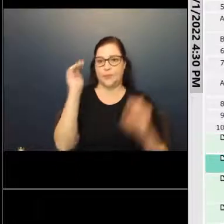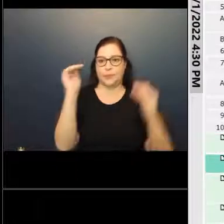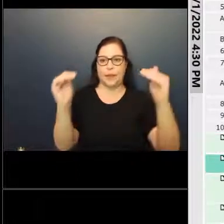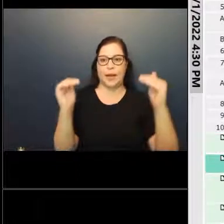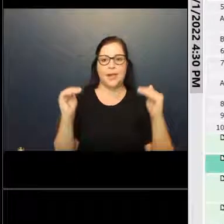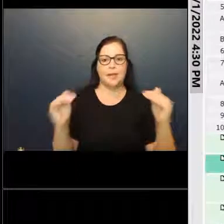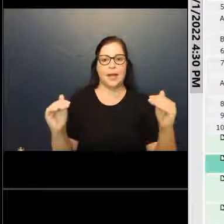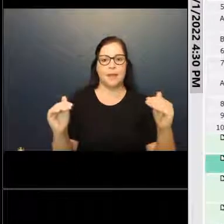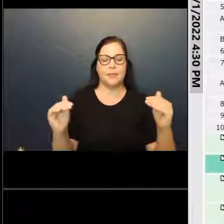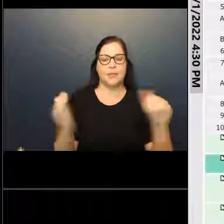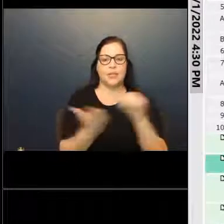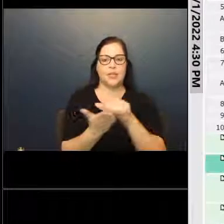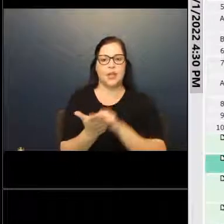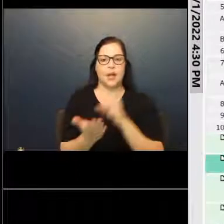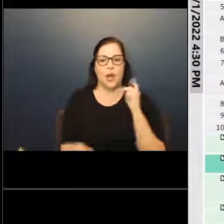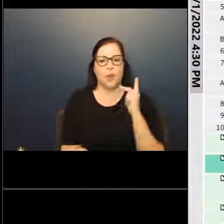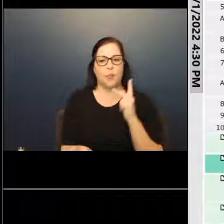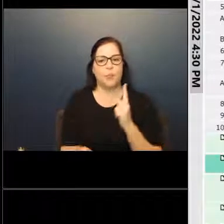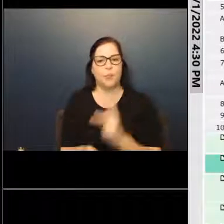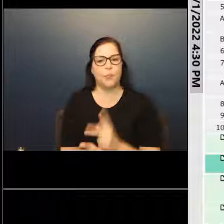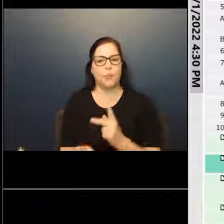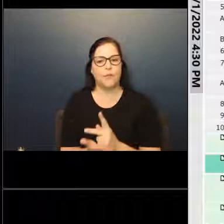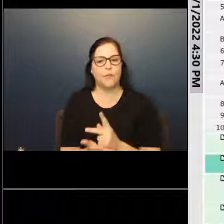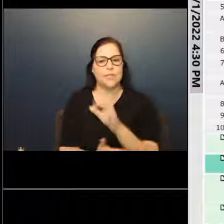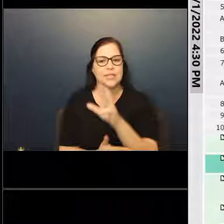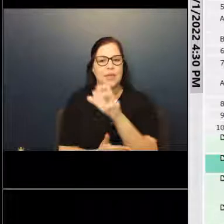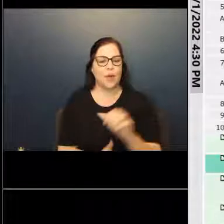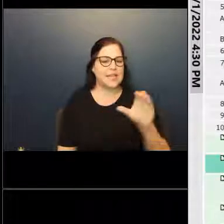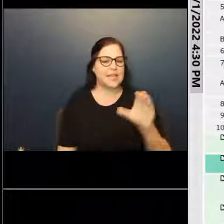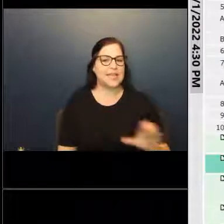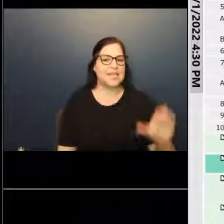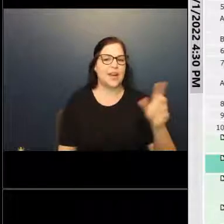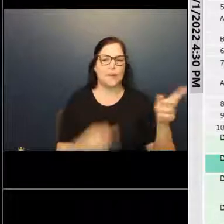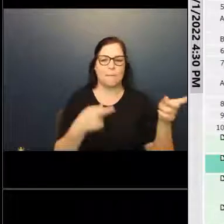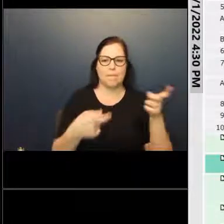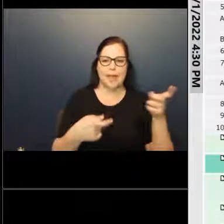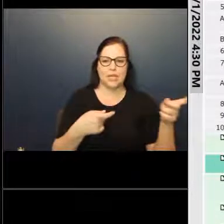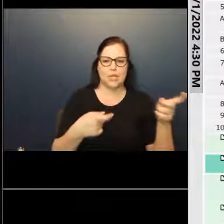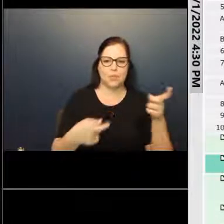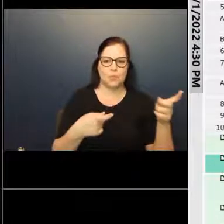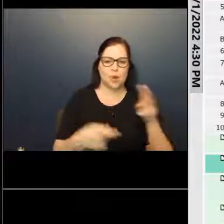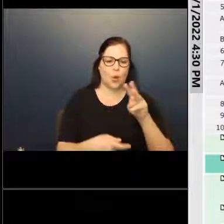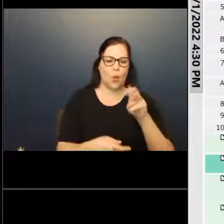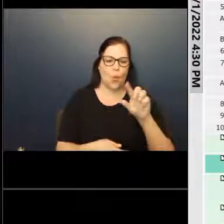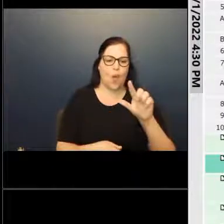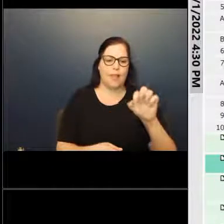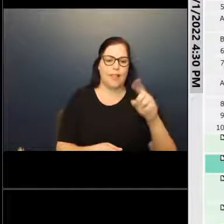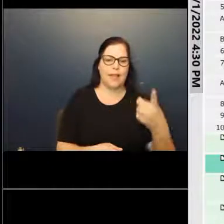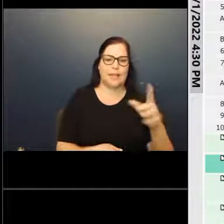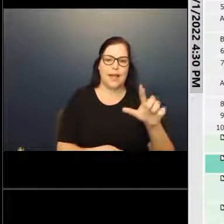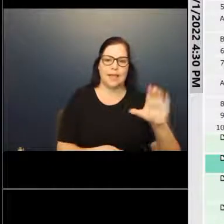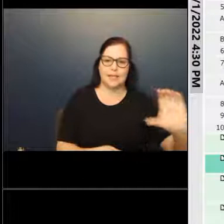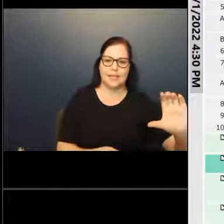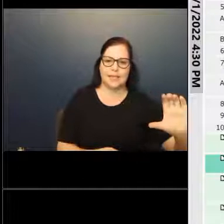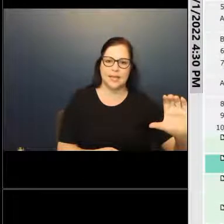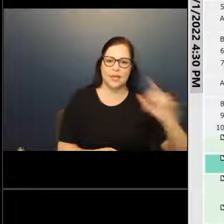have on the agenda is approval of development agreement between the CRA and Centennial Management Corp. Wells Landing Apartments LLC for the commercial component of the